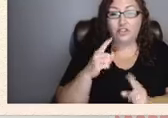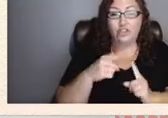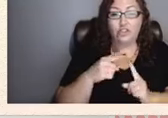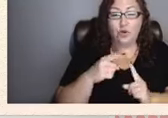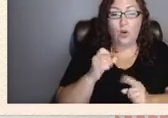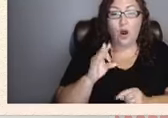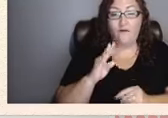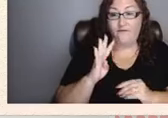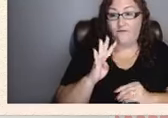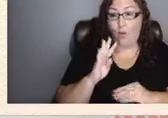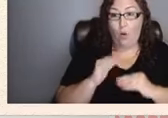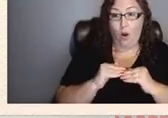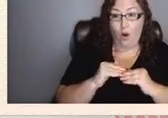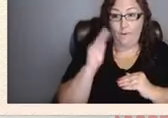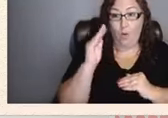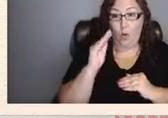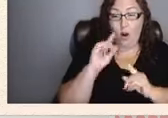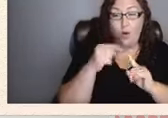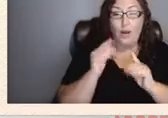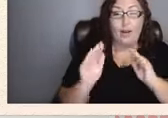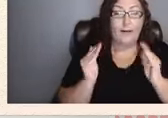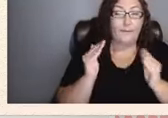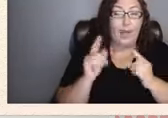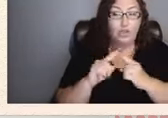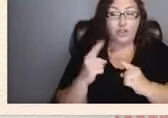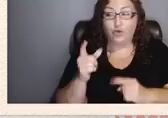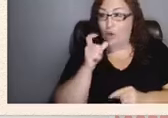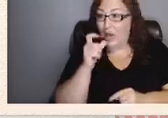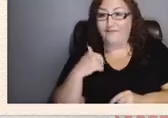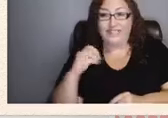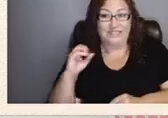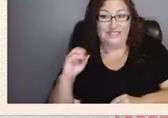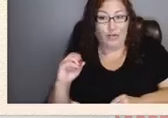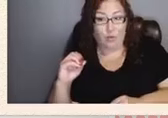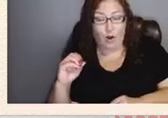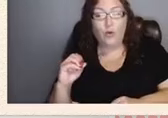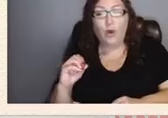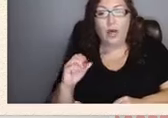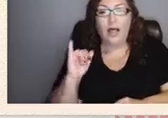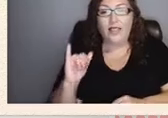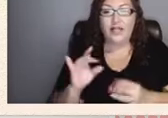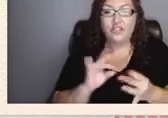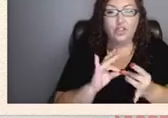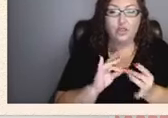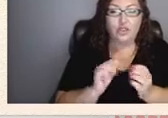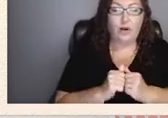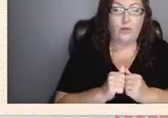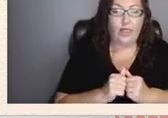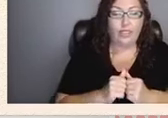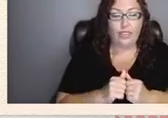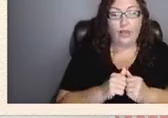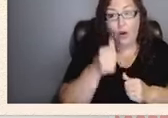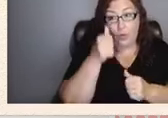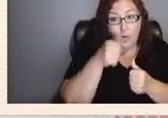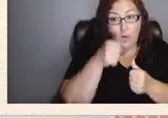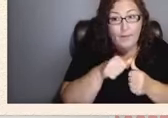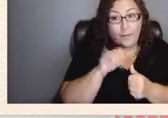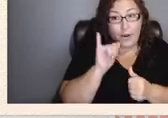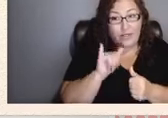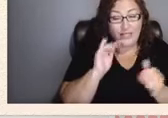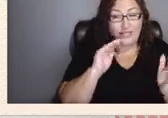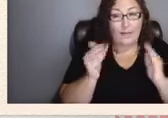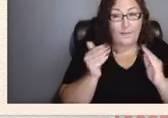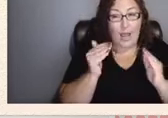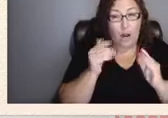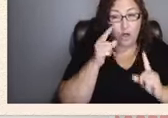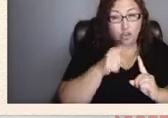more when compared with those who have zero aces is associated with and remember this is comparing a score of